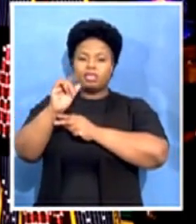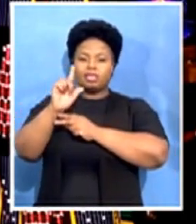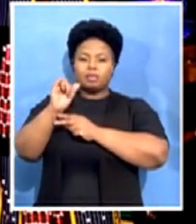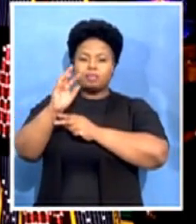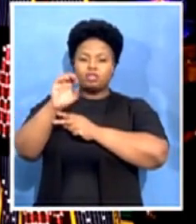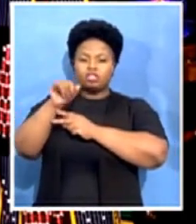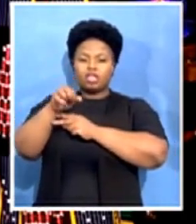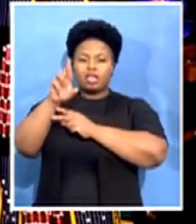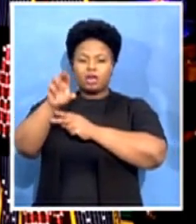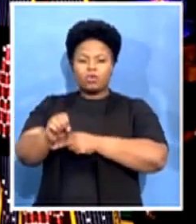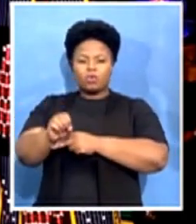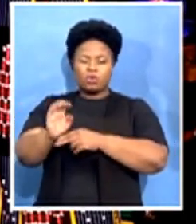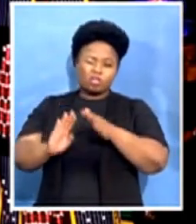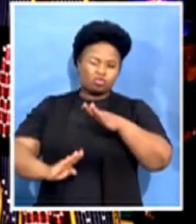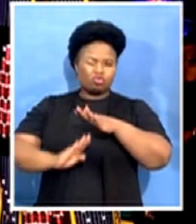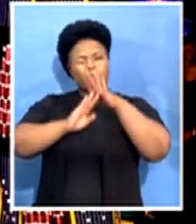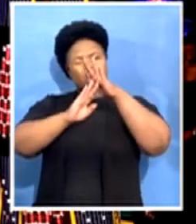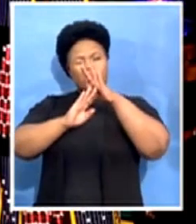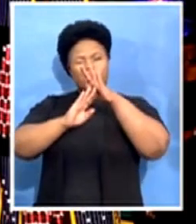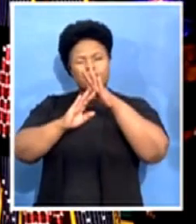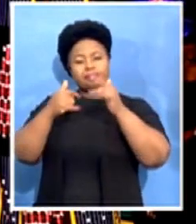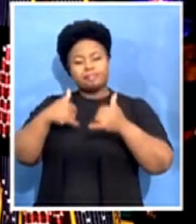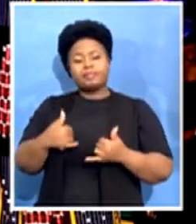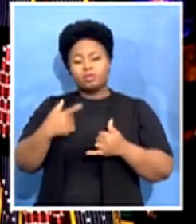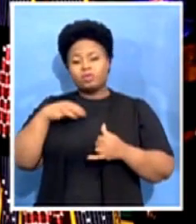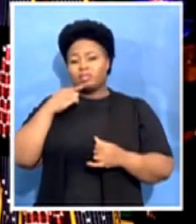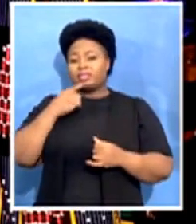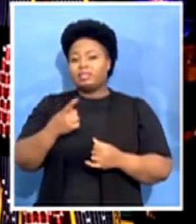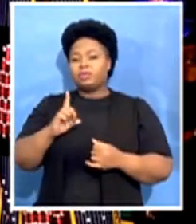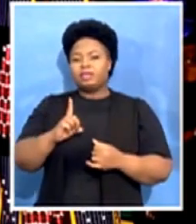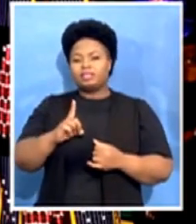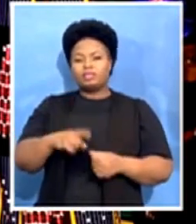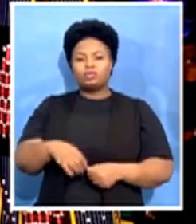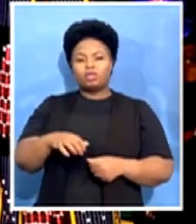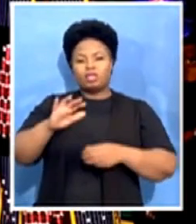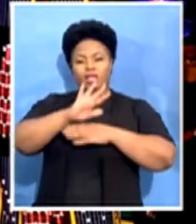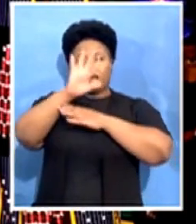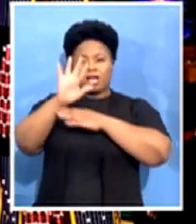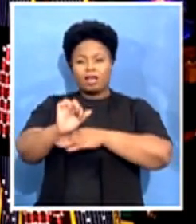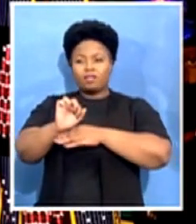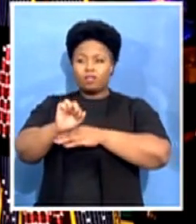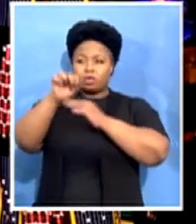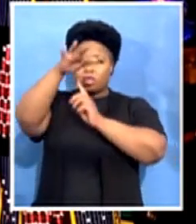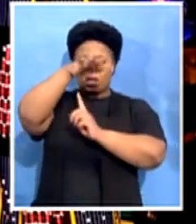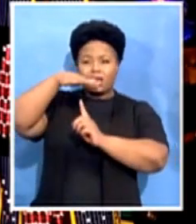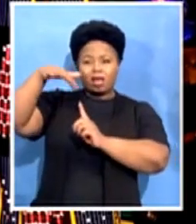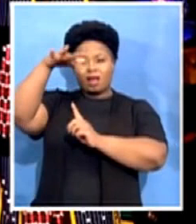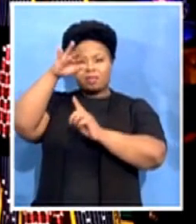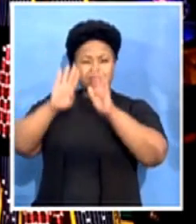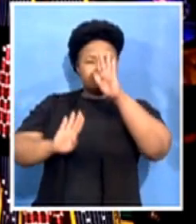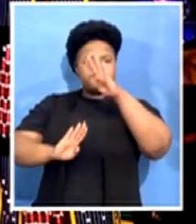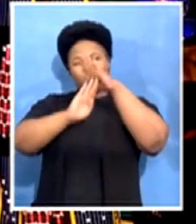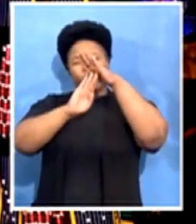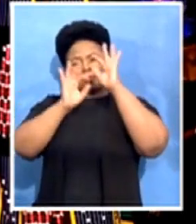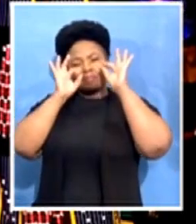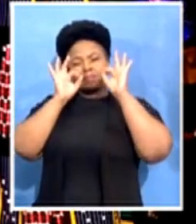what I want to call today, the Afrosphere, that state of perfection which only Africa can